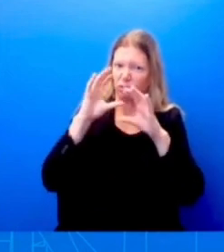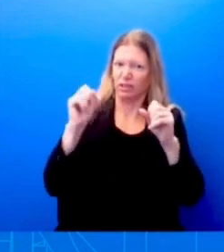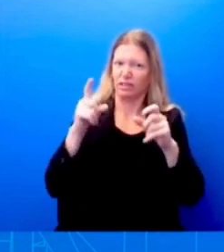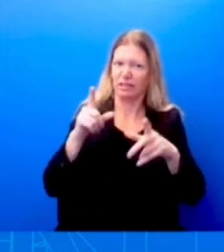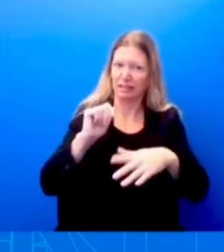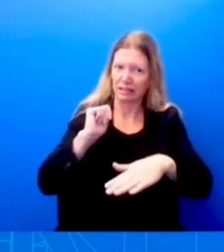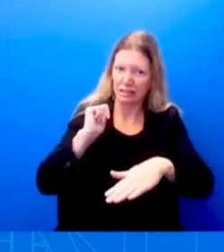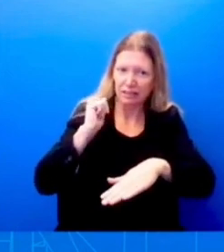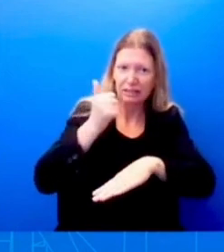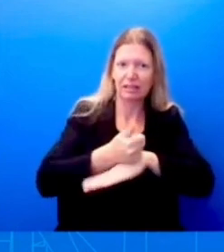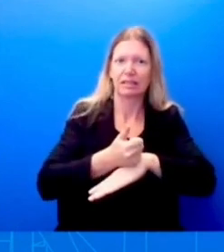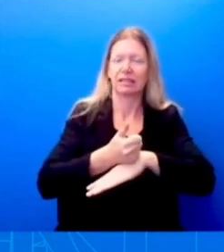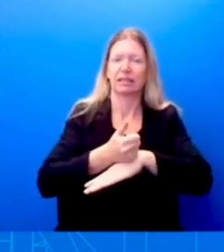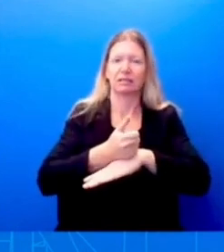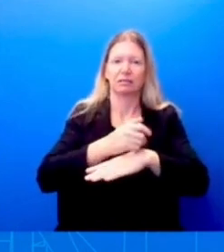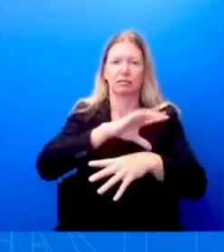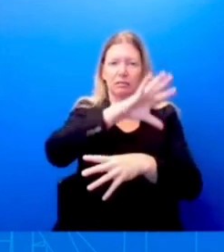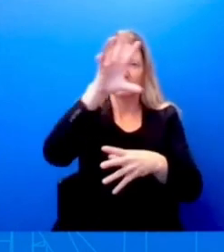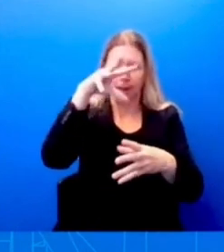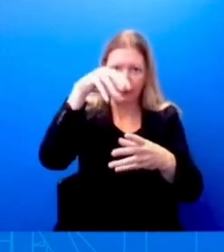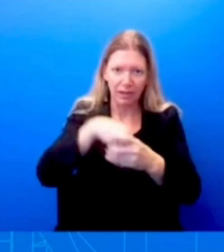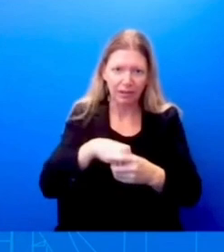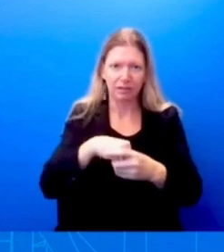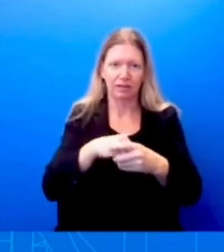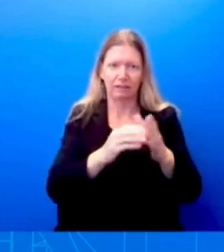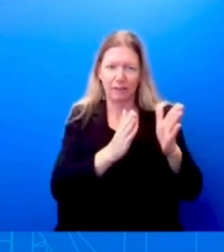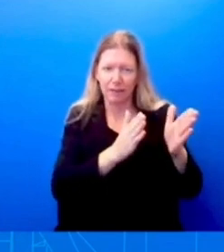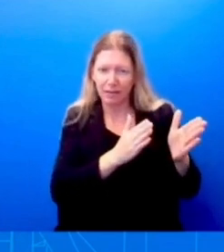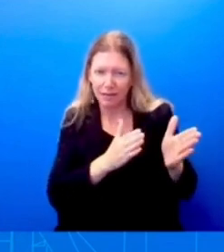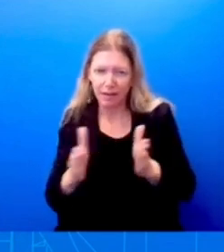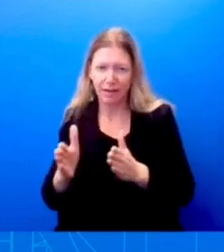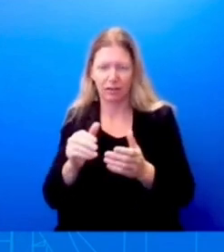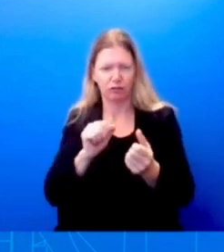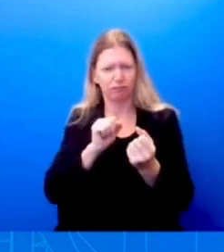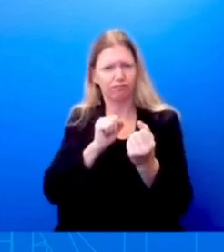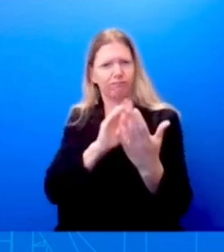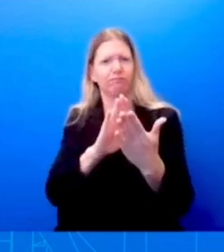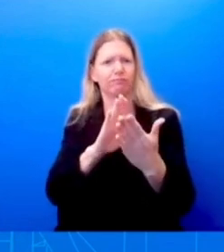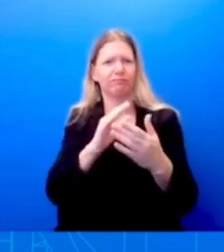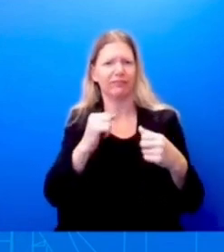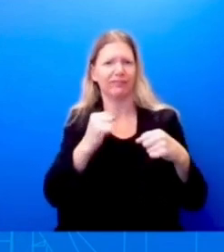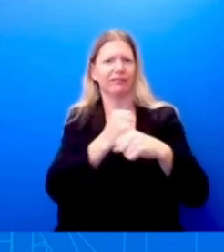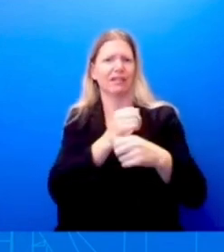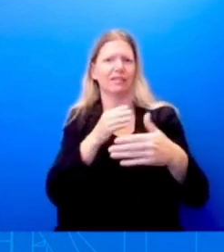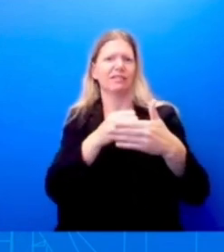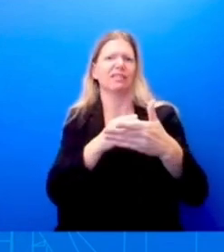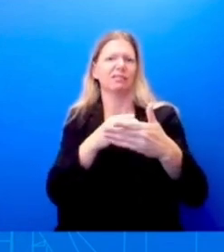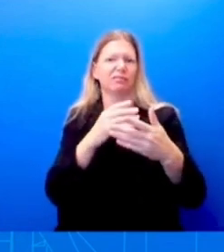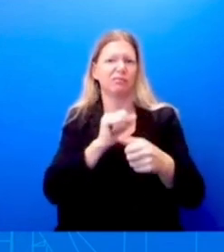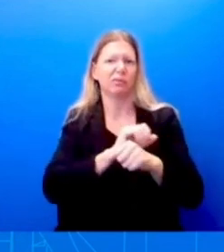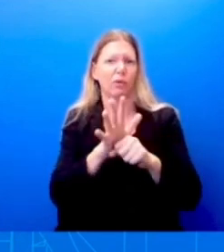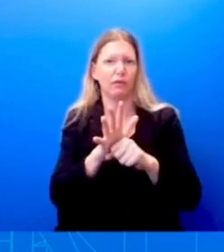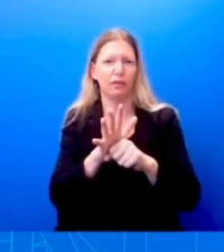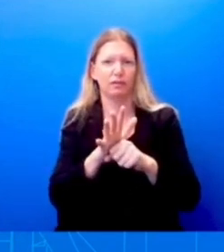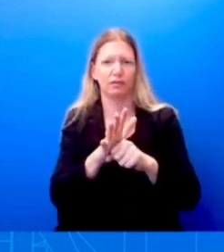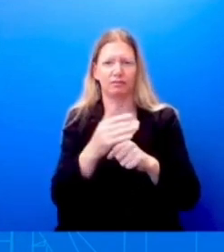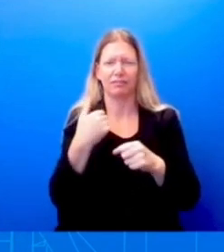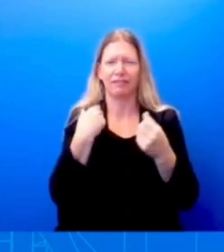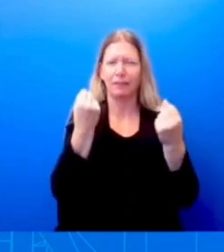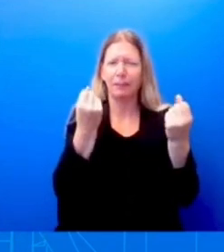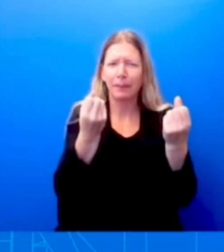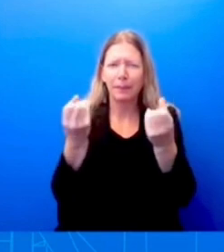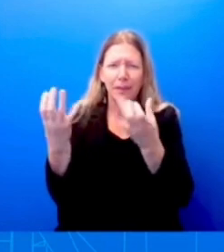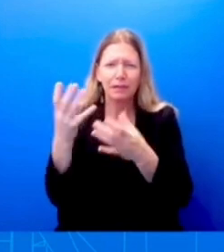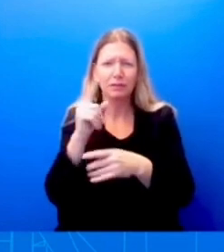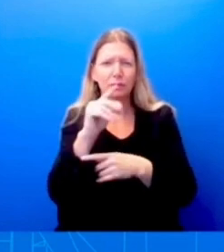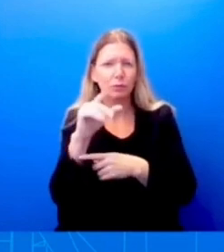with this pandemic, to deal with COVID-19. And we have put forth multiple tools to do that. And the vaccine clearly is one of that. As, as